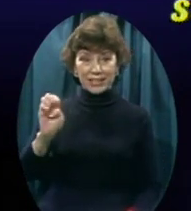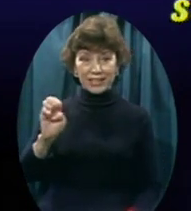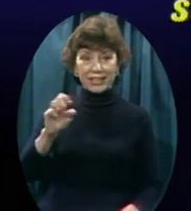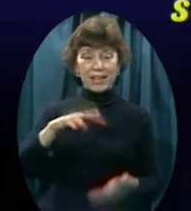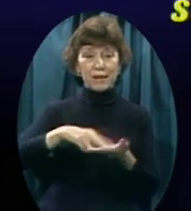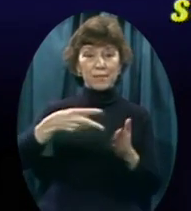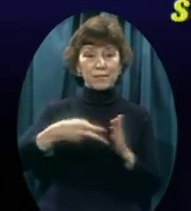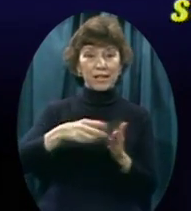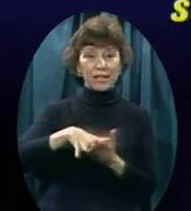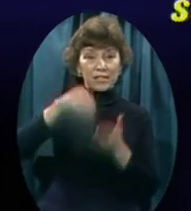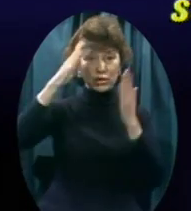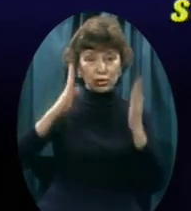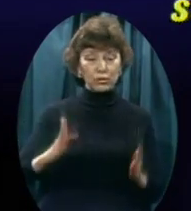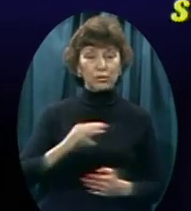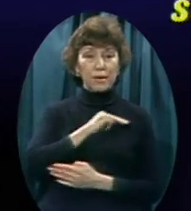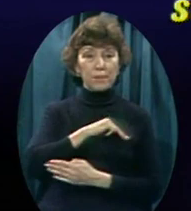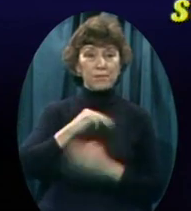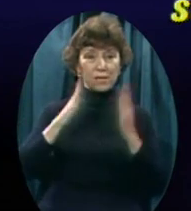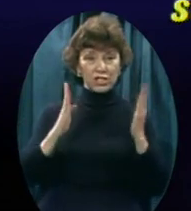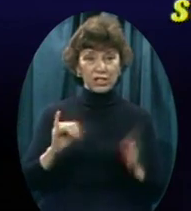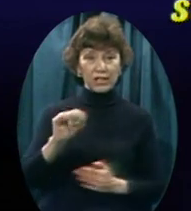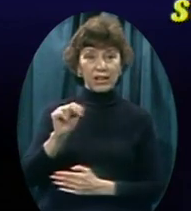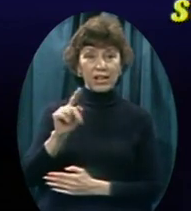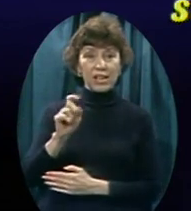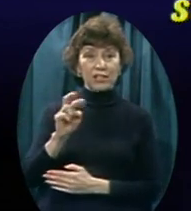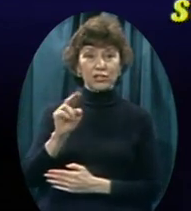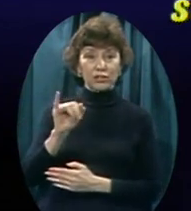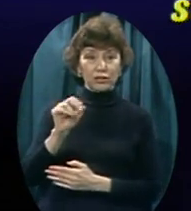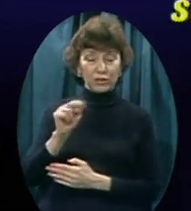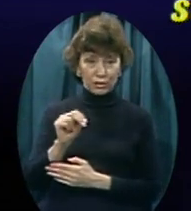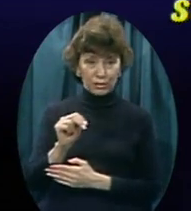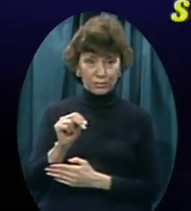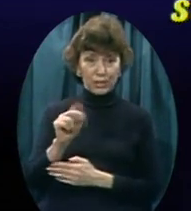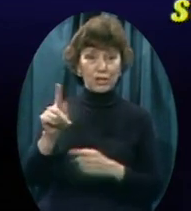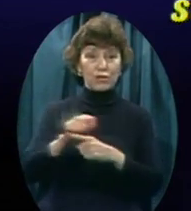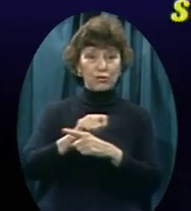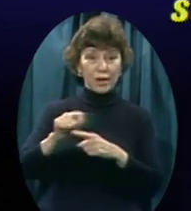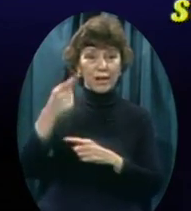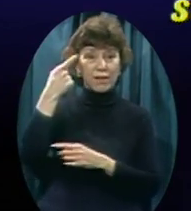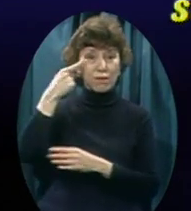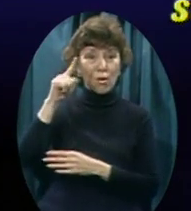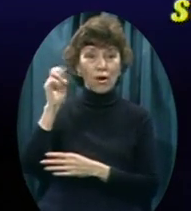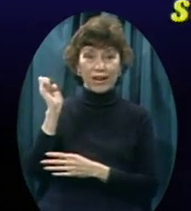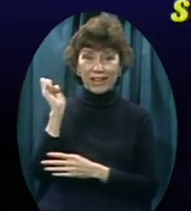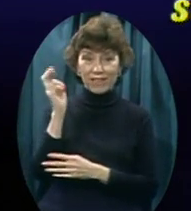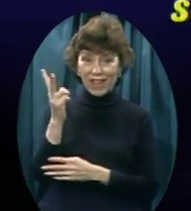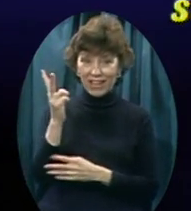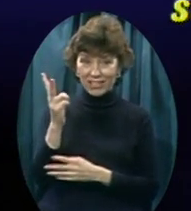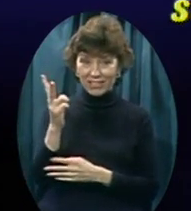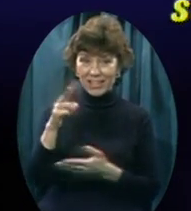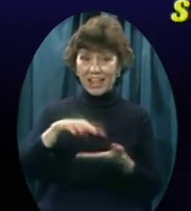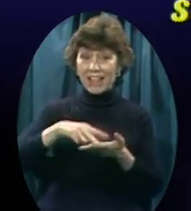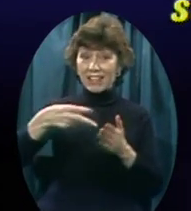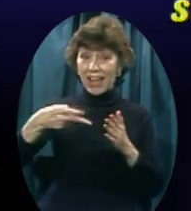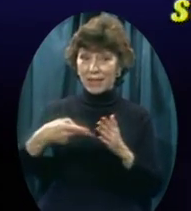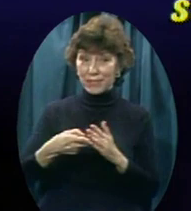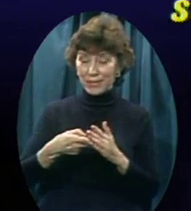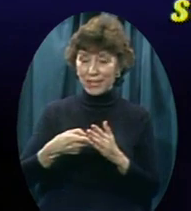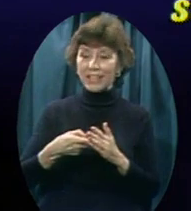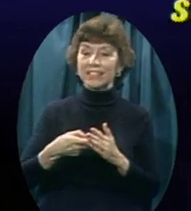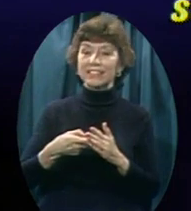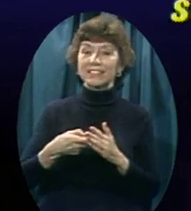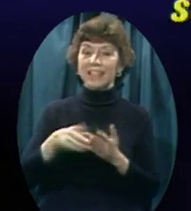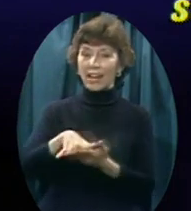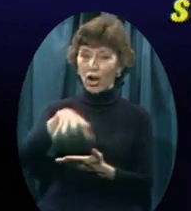for Student Missionary Intern Training for Evangelism. That simply means they're interns learning to evangelize the